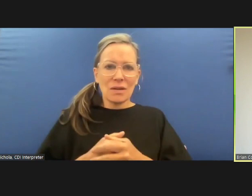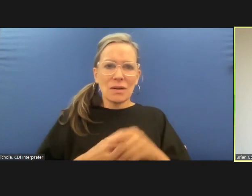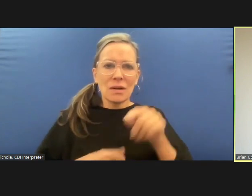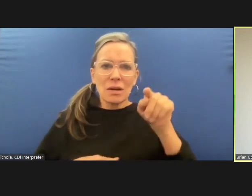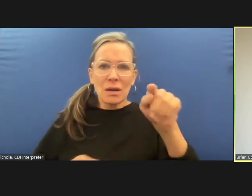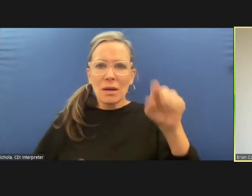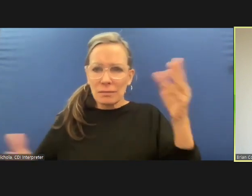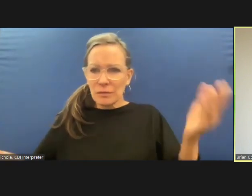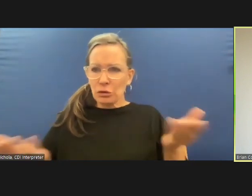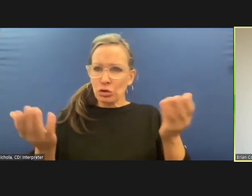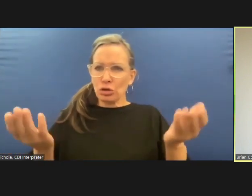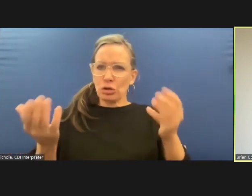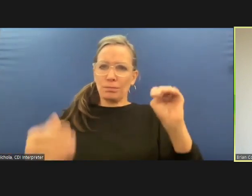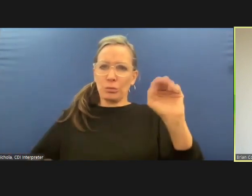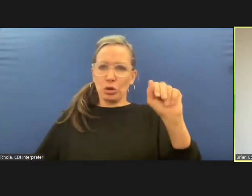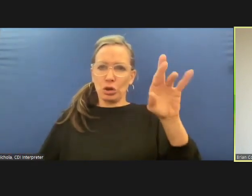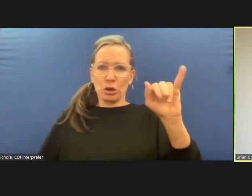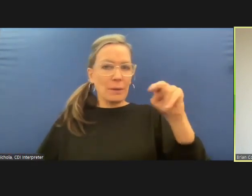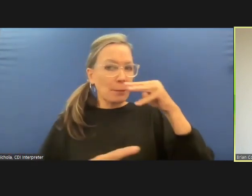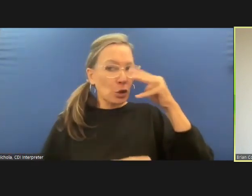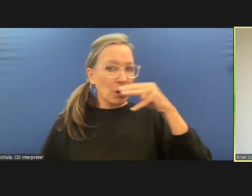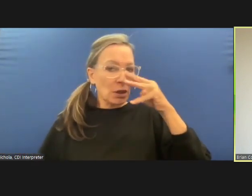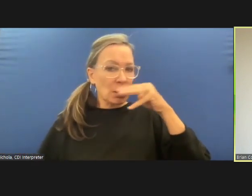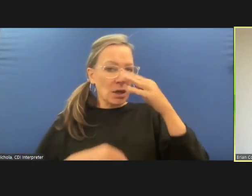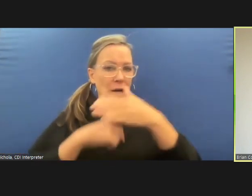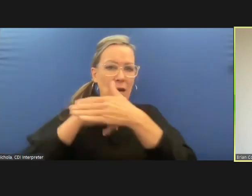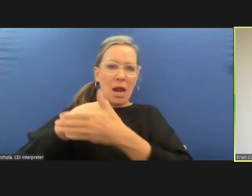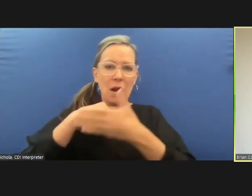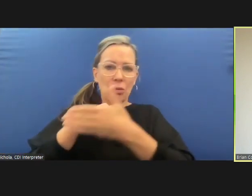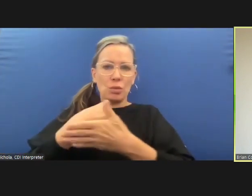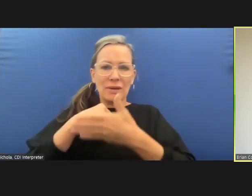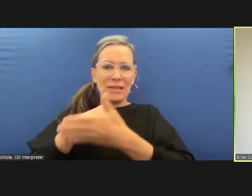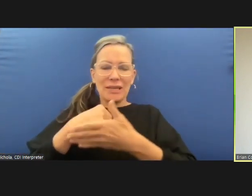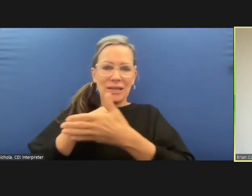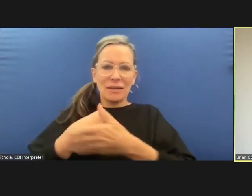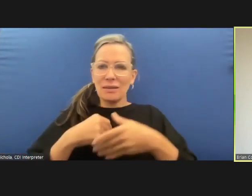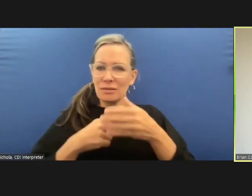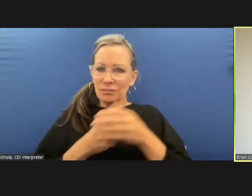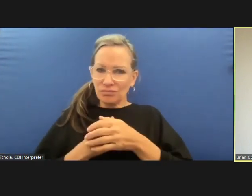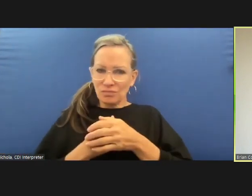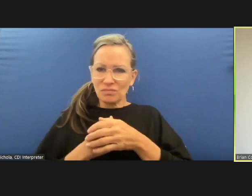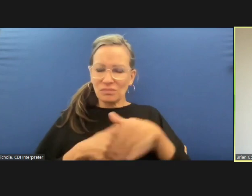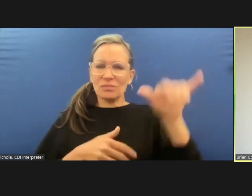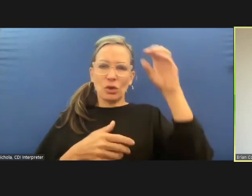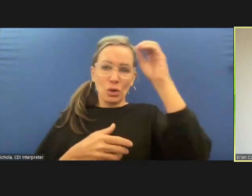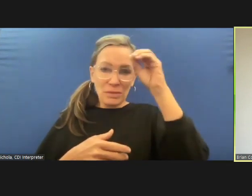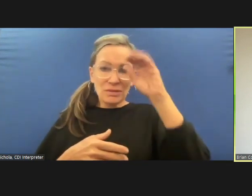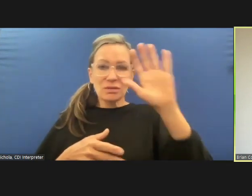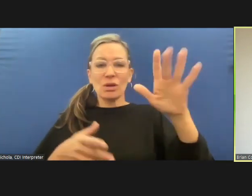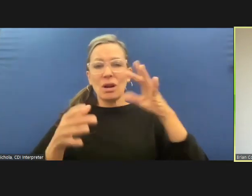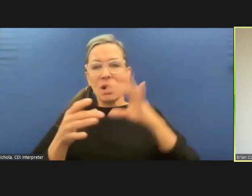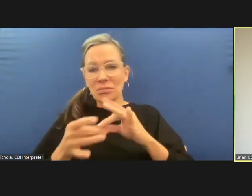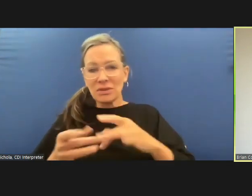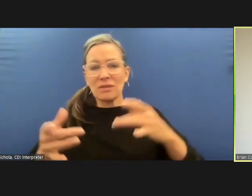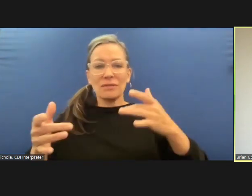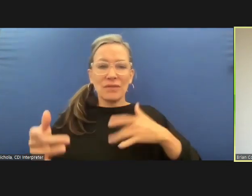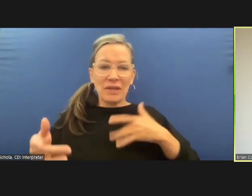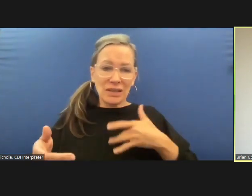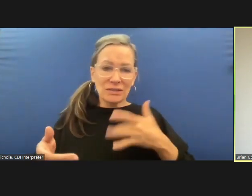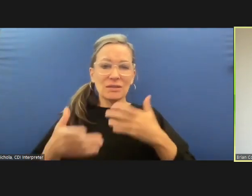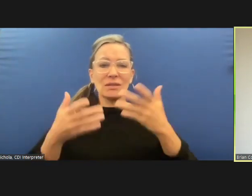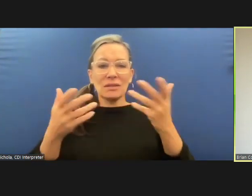like and what information do you think that we need to know as we move forward with this process